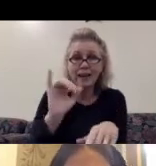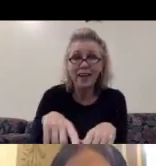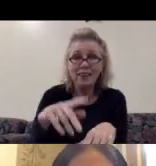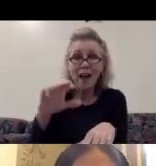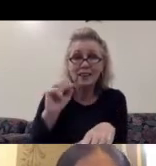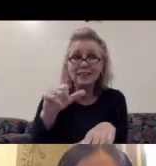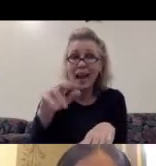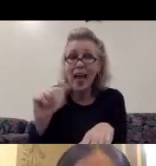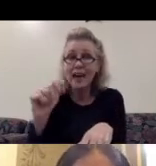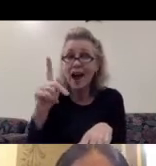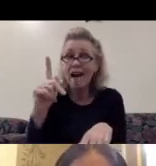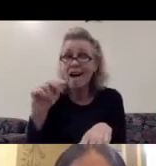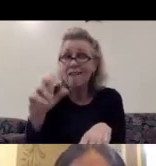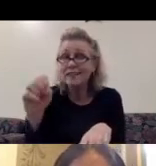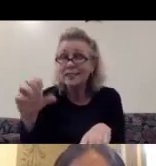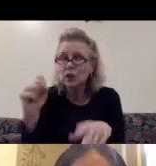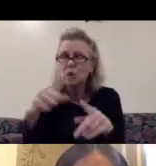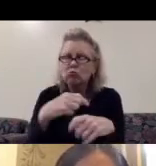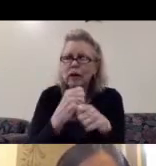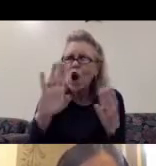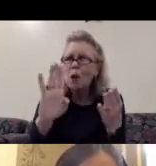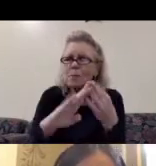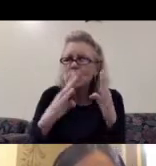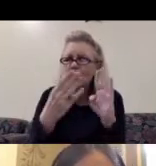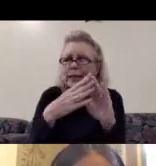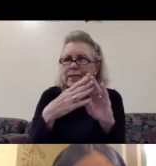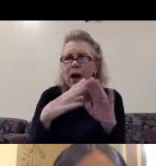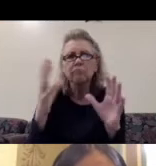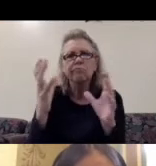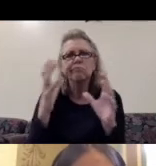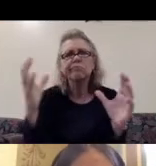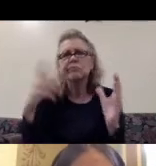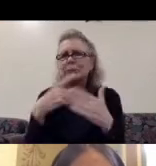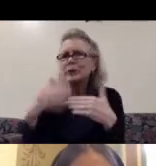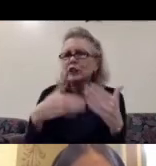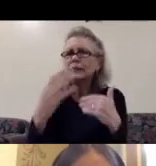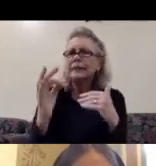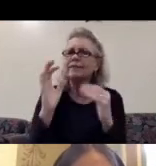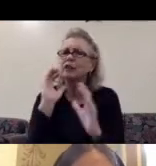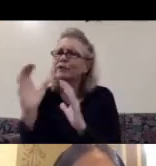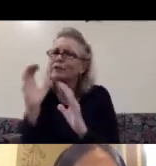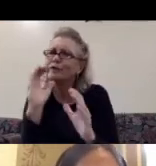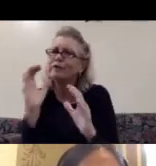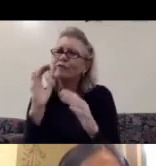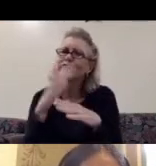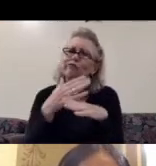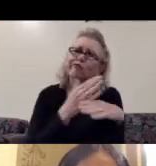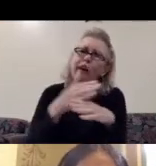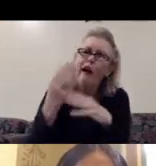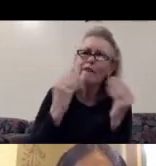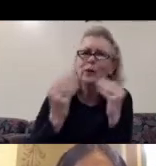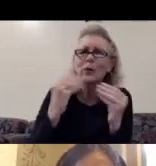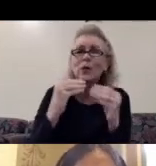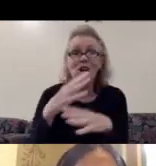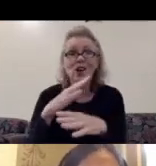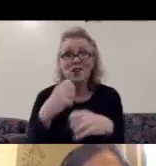community as possible. It was a huge process of conversations, visits, shared foods to create a food quilt